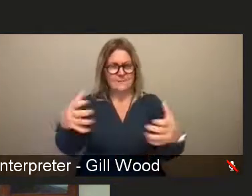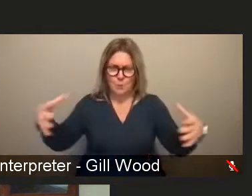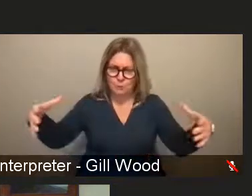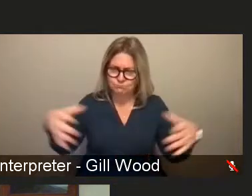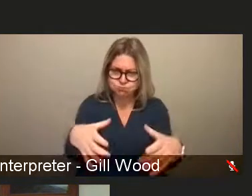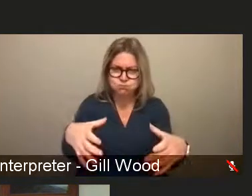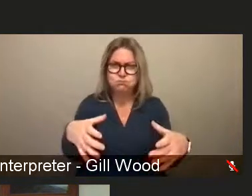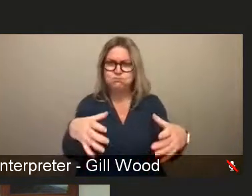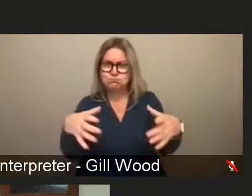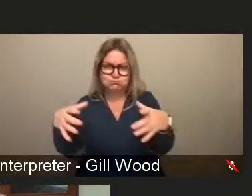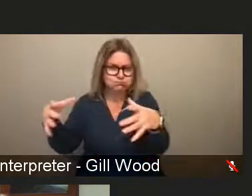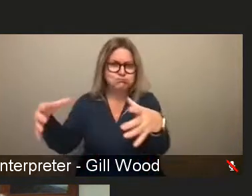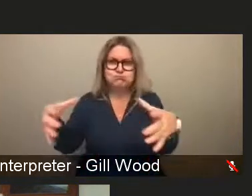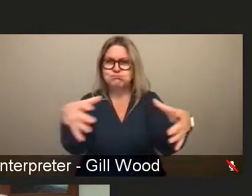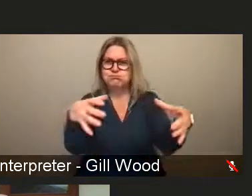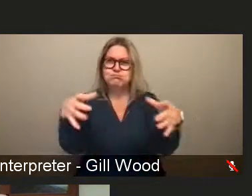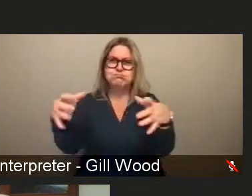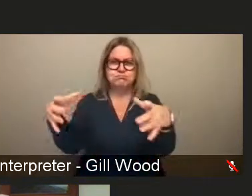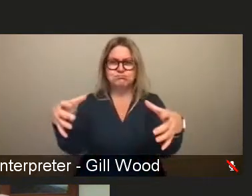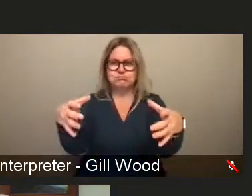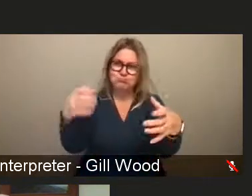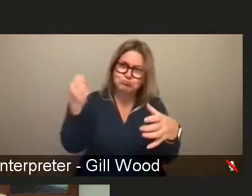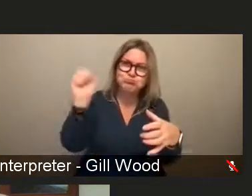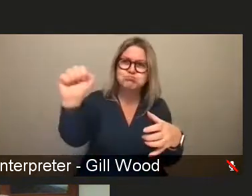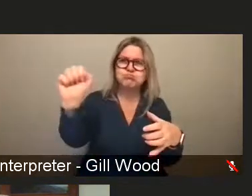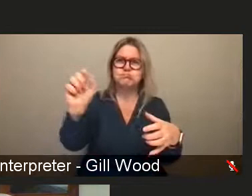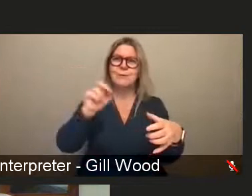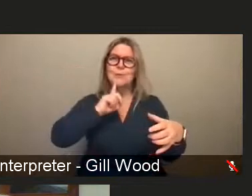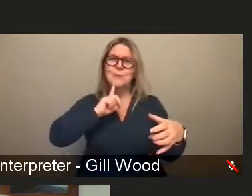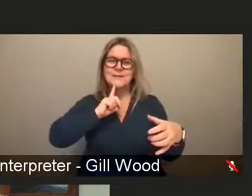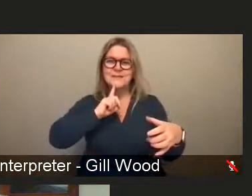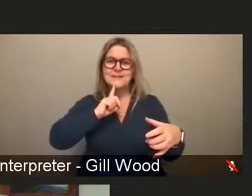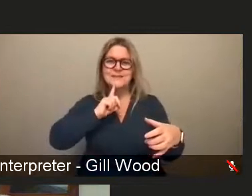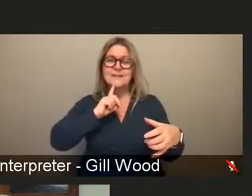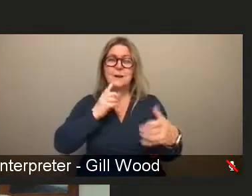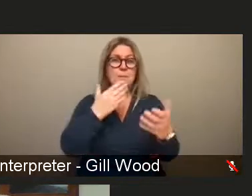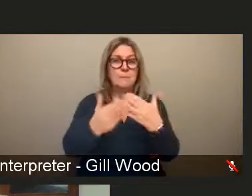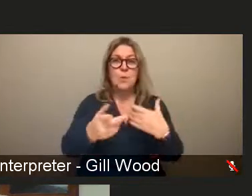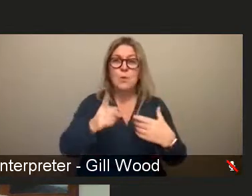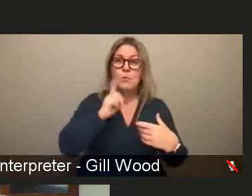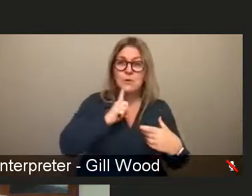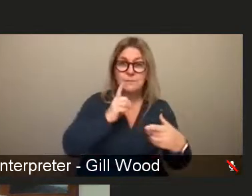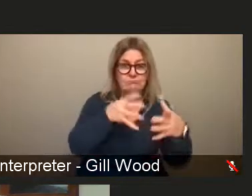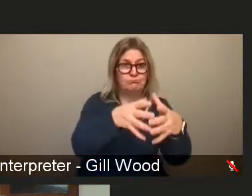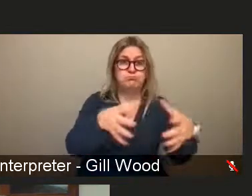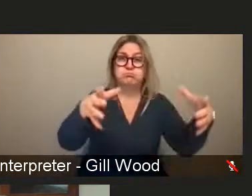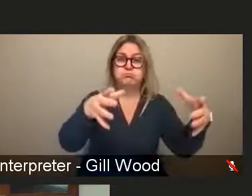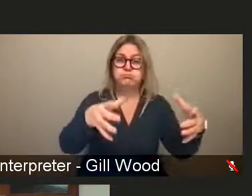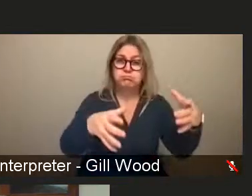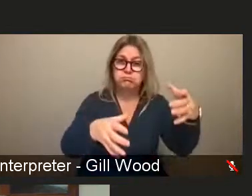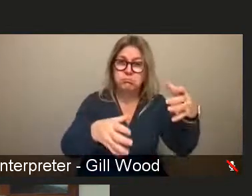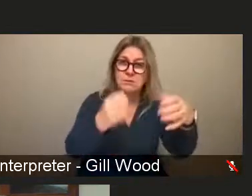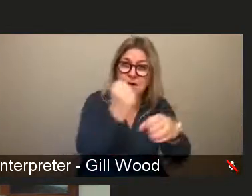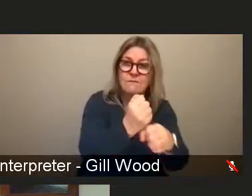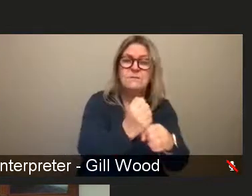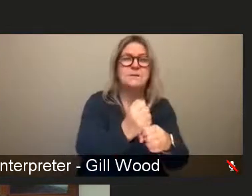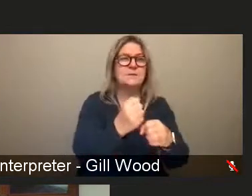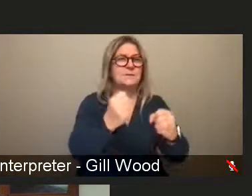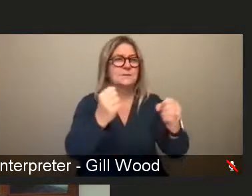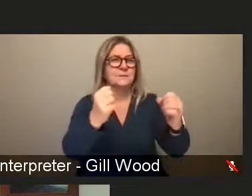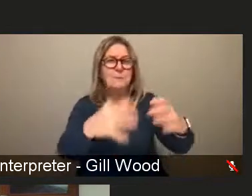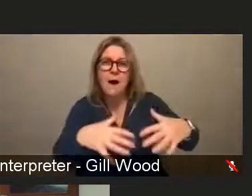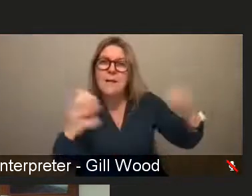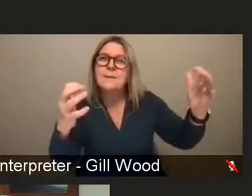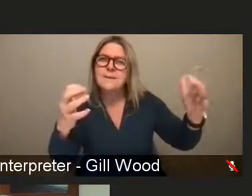increasing representation of women in government and parliament that it is it is time now for us to take